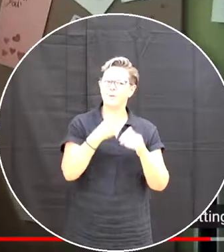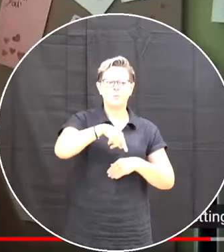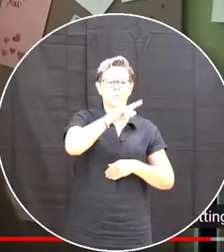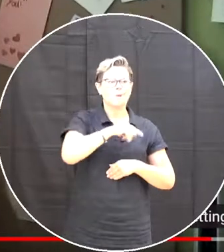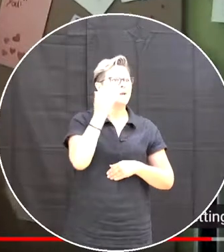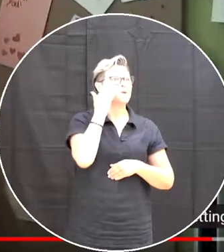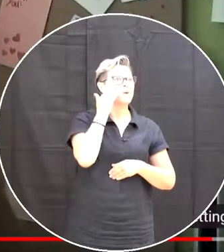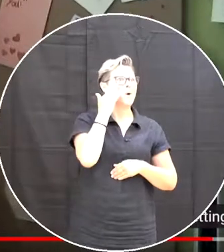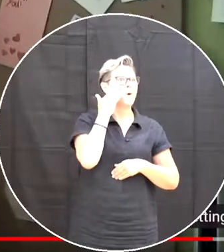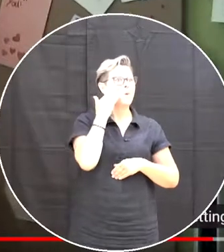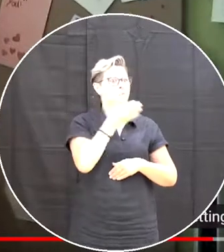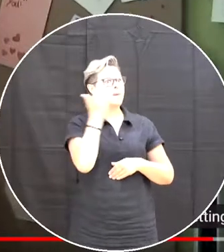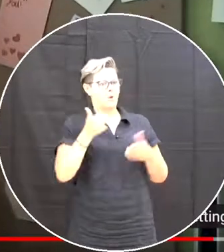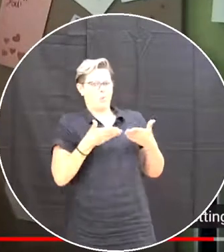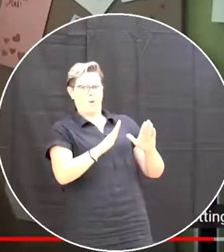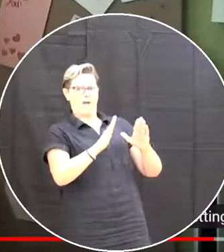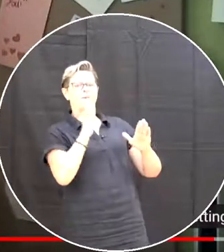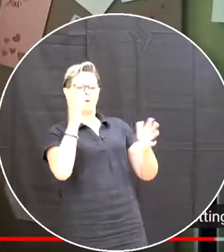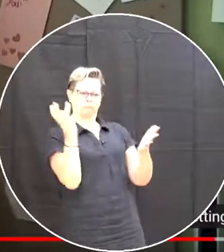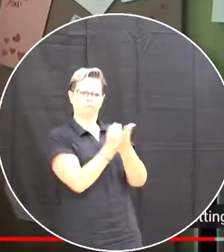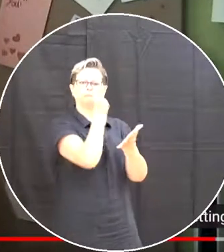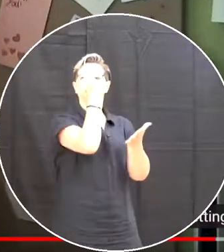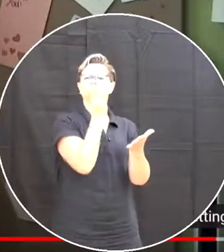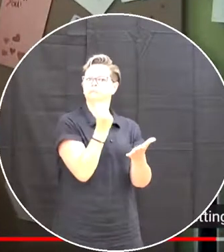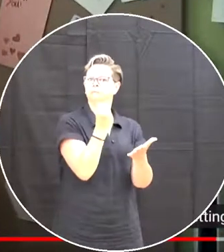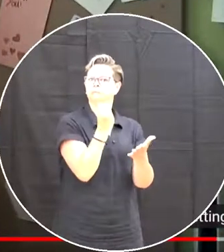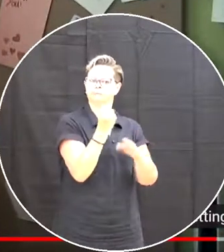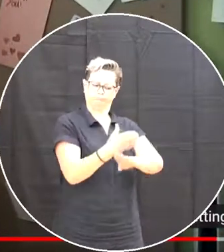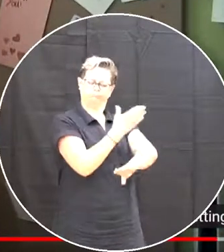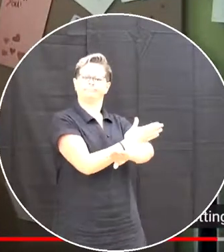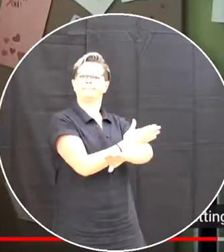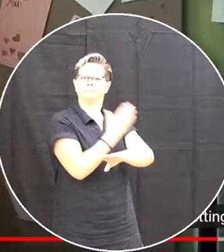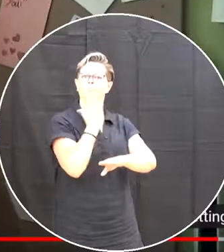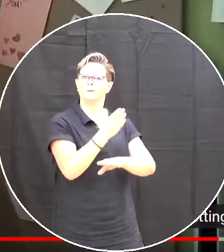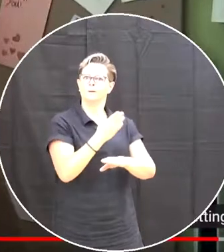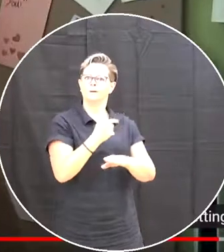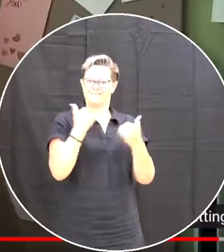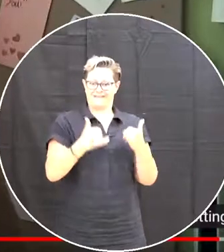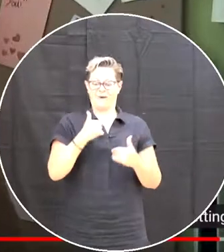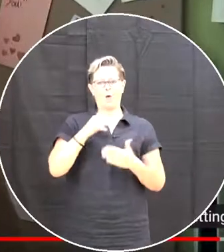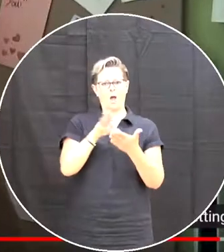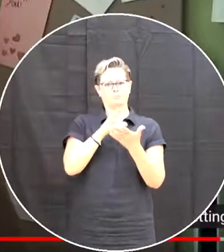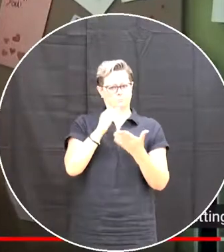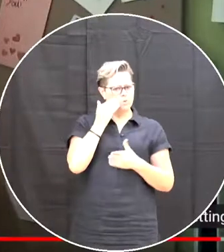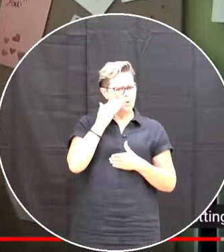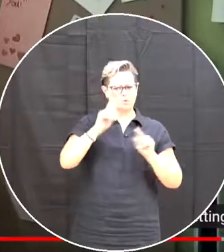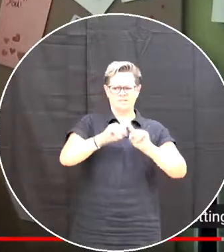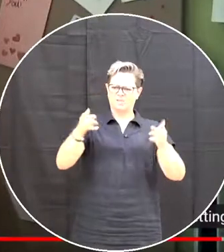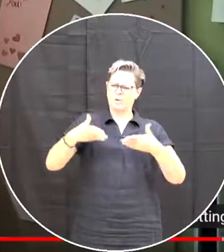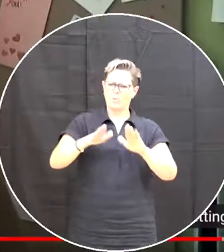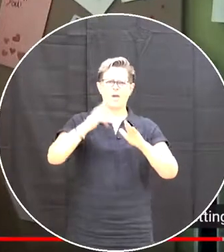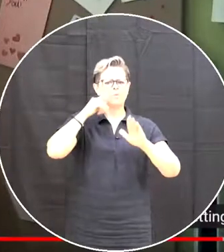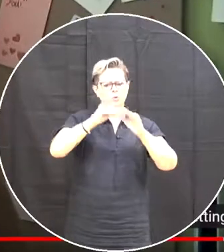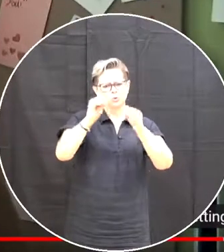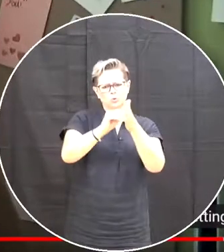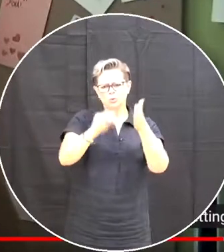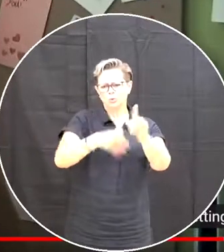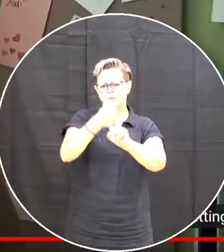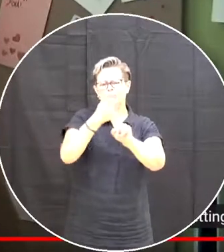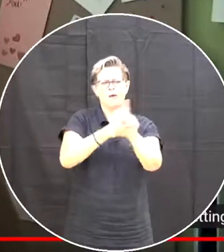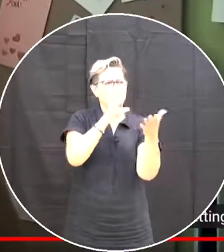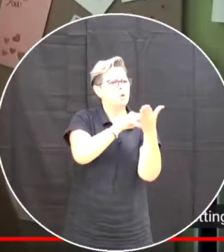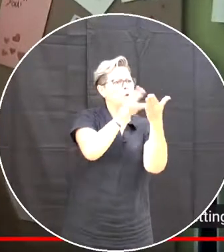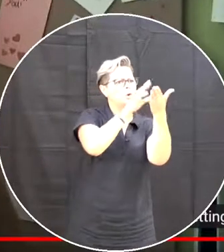And I truly feel that I now know A different way to learn And I have seen the benefits